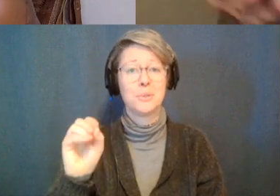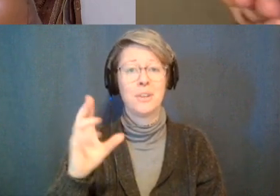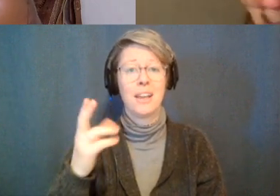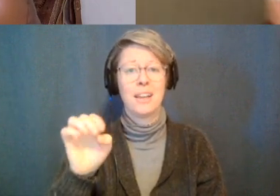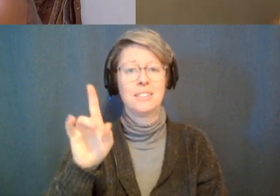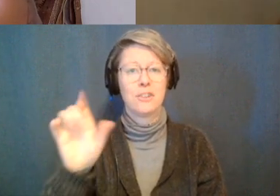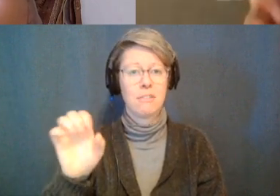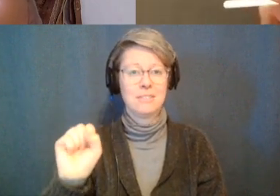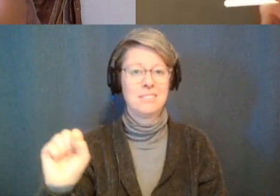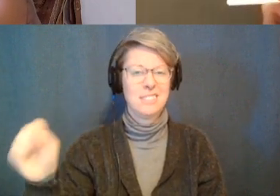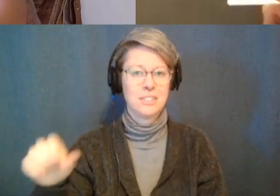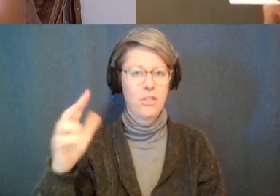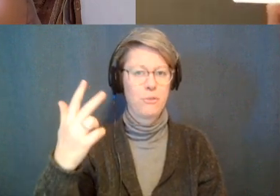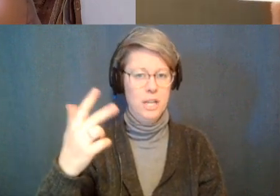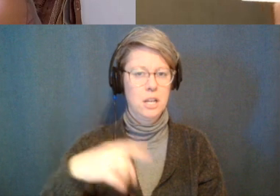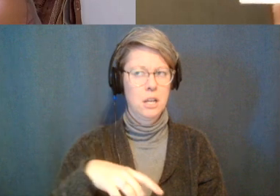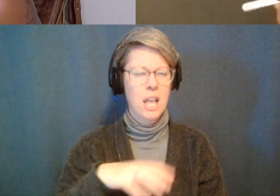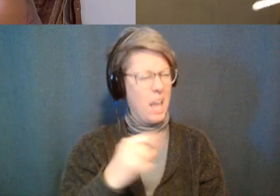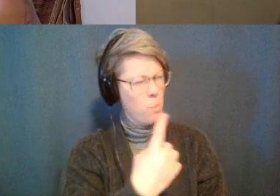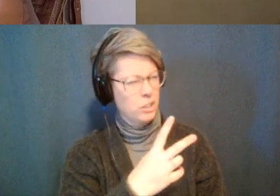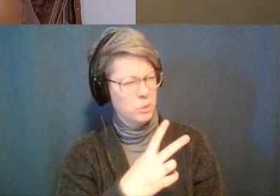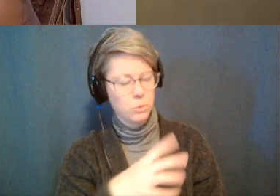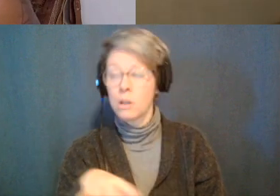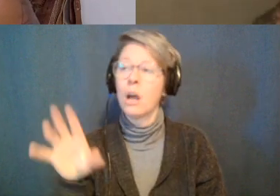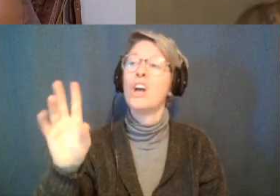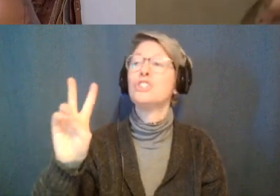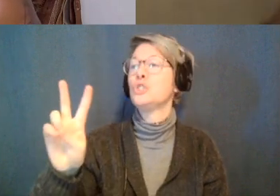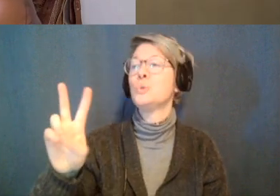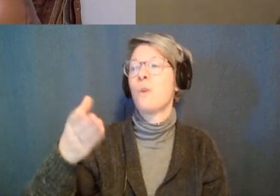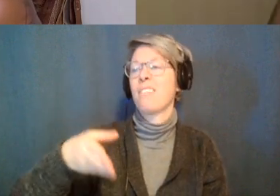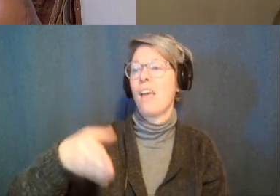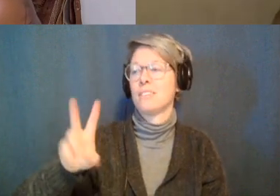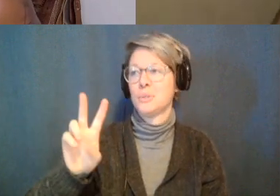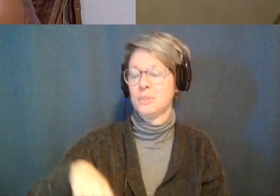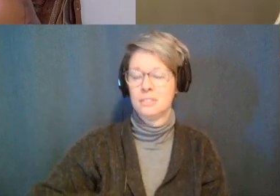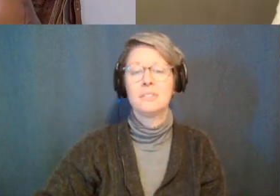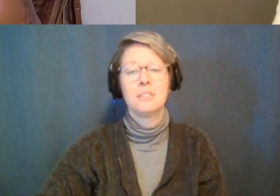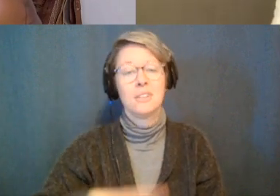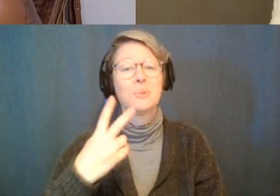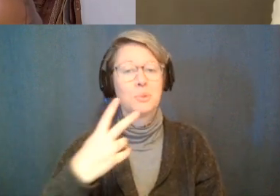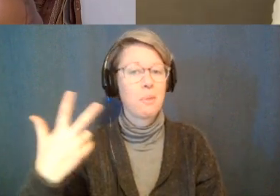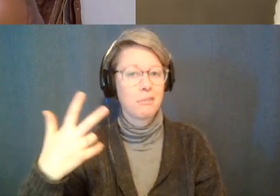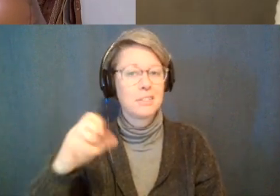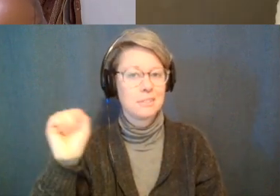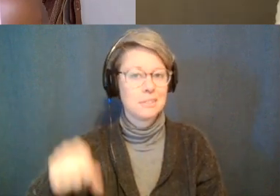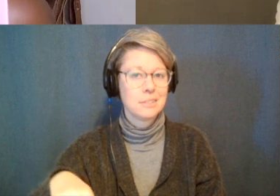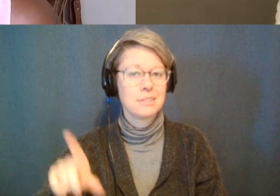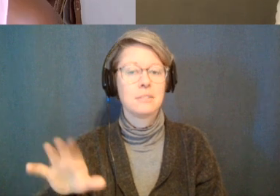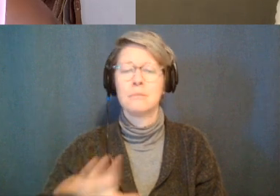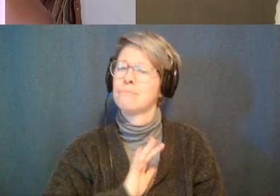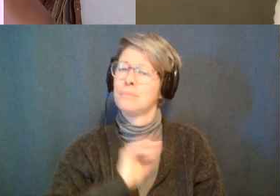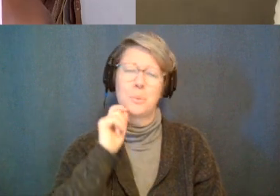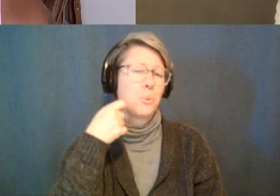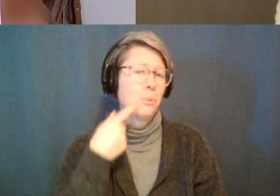also on season one and two a little bit right that's just two at the end yeah okay so two and three um yeah super cool